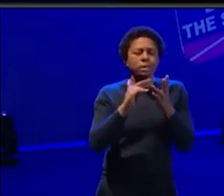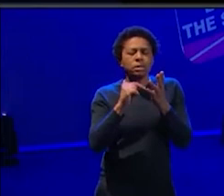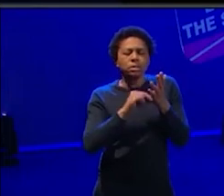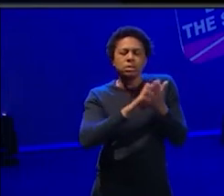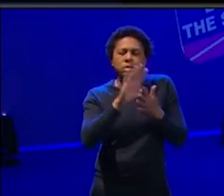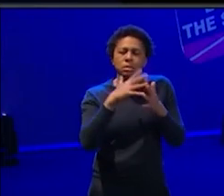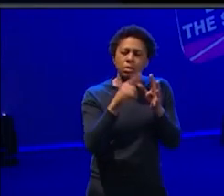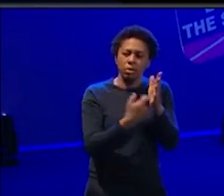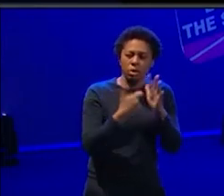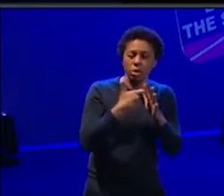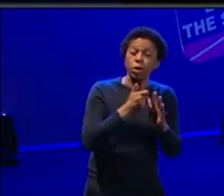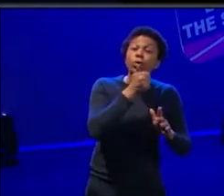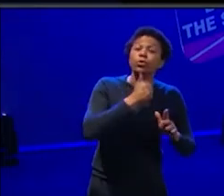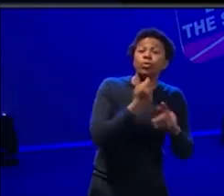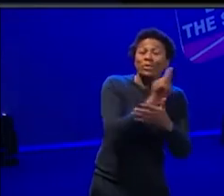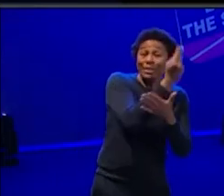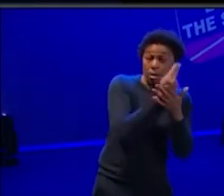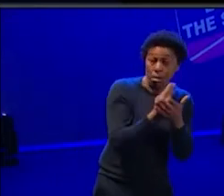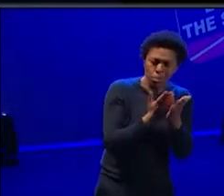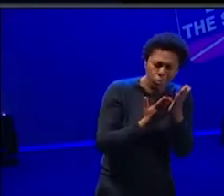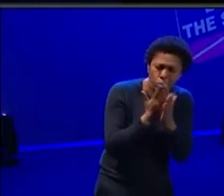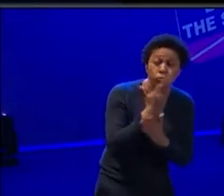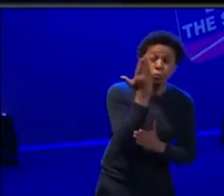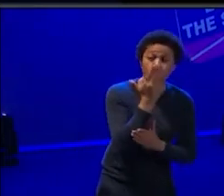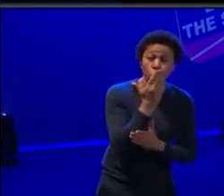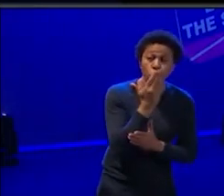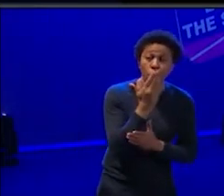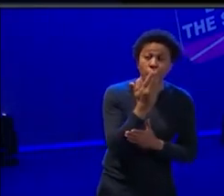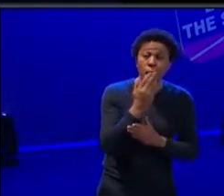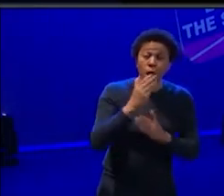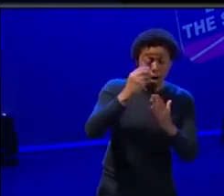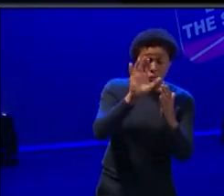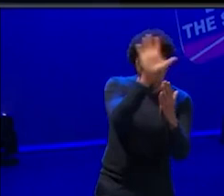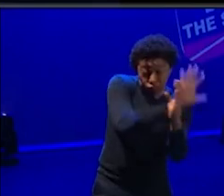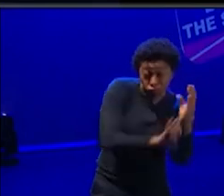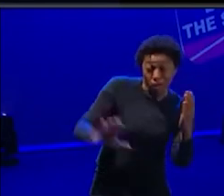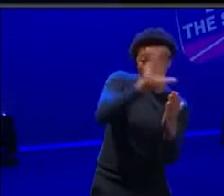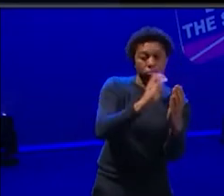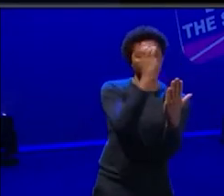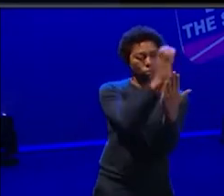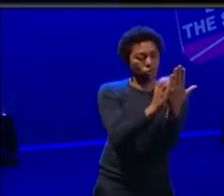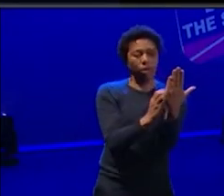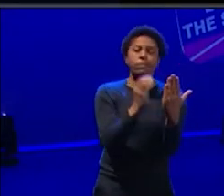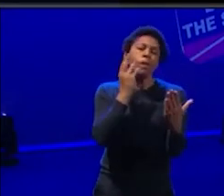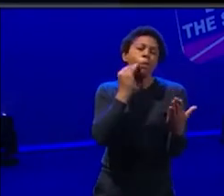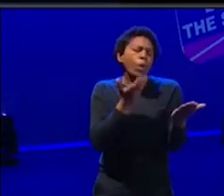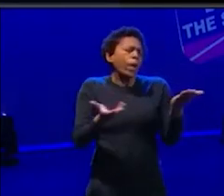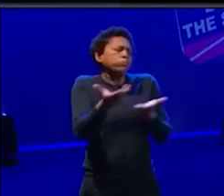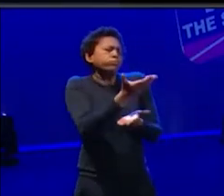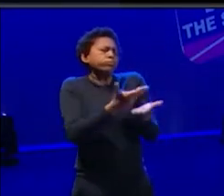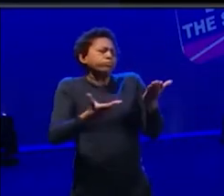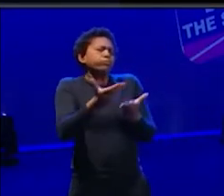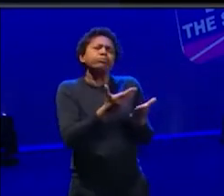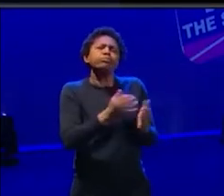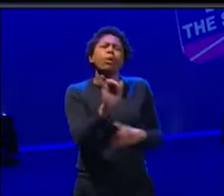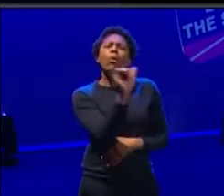tool to teach every part of the curriculum. And when we had chats about who the schools were and who chatting out